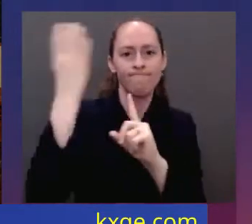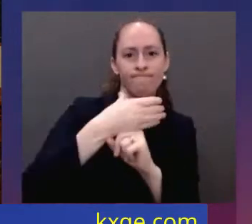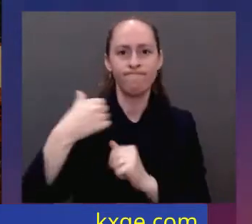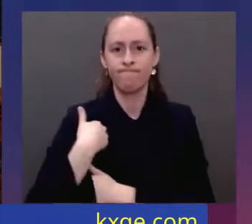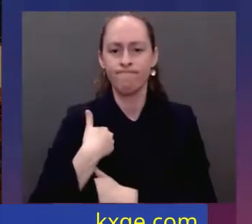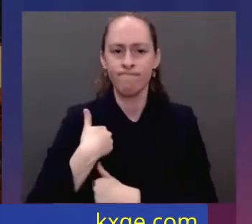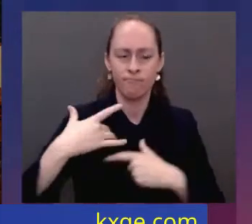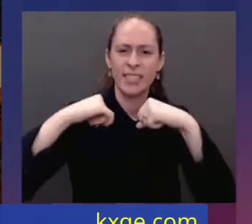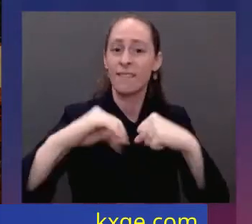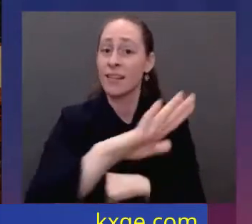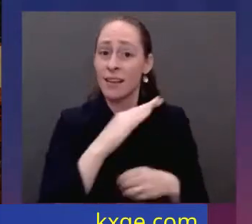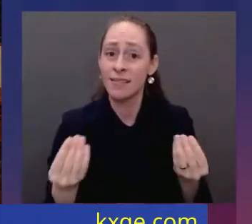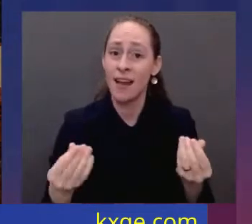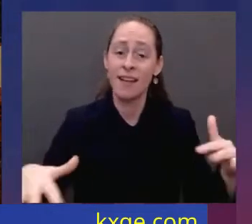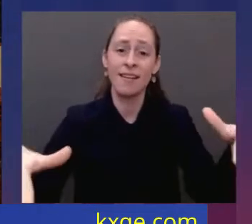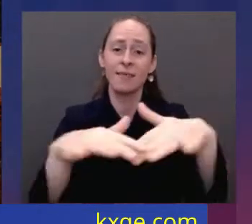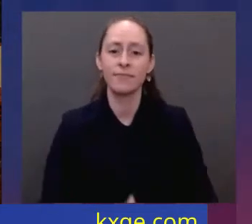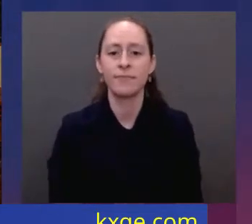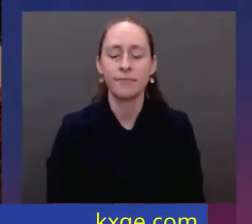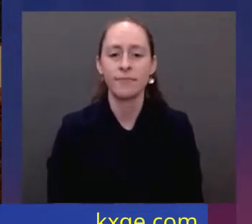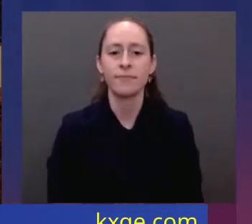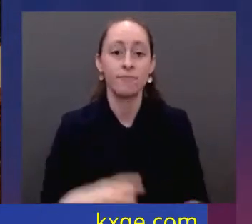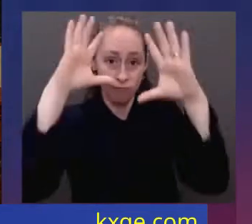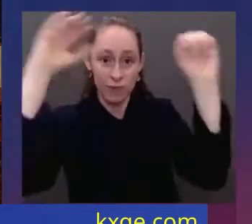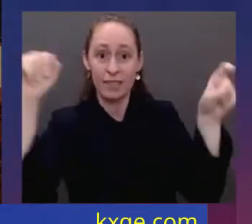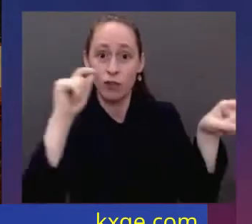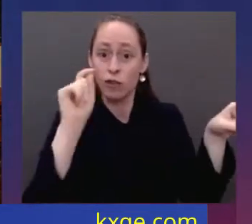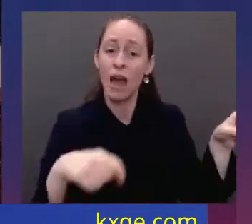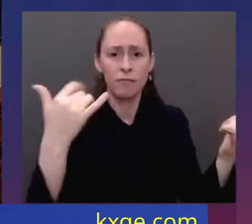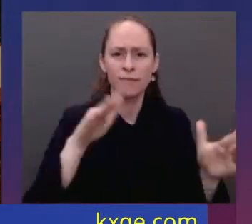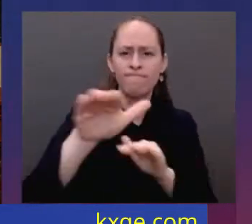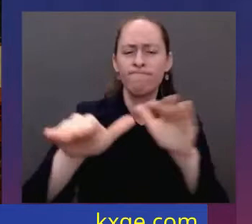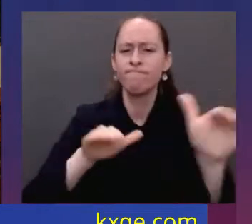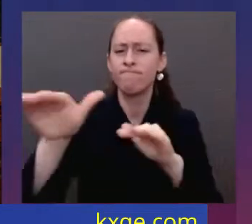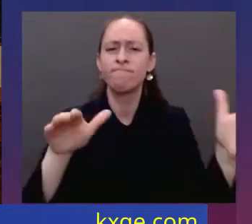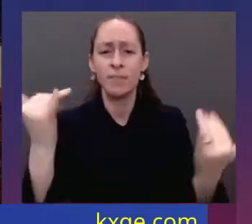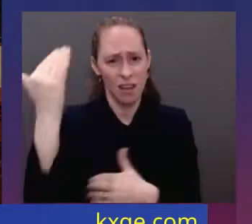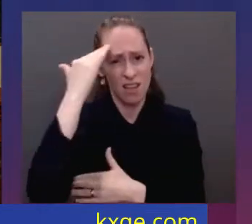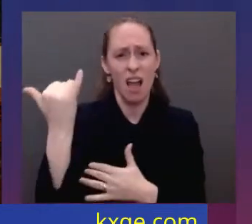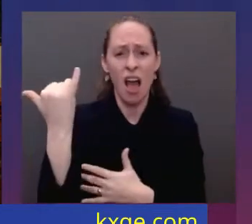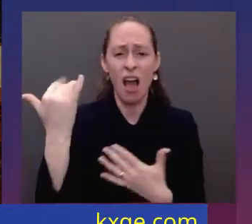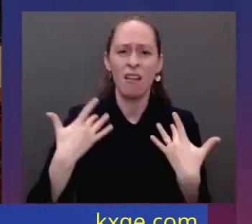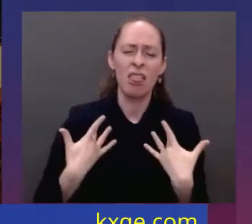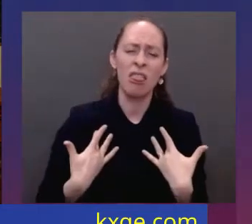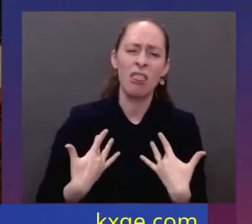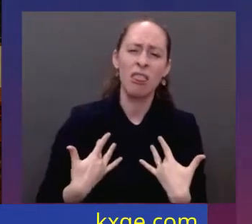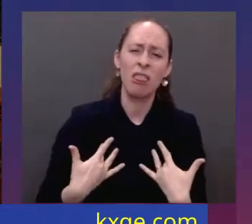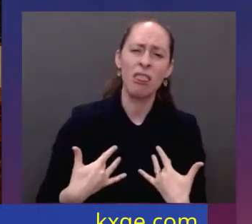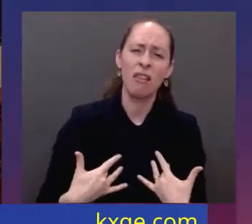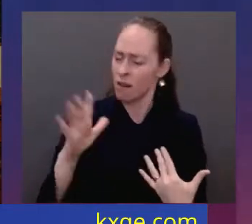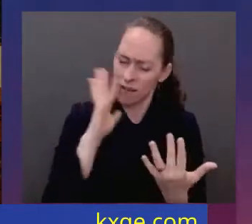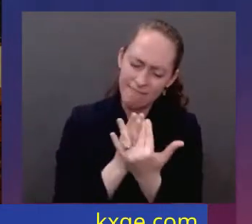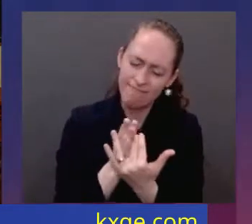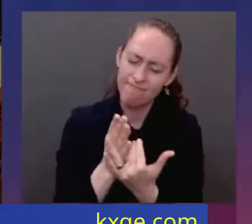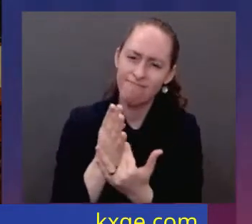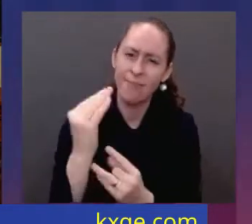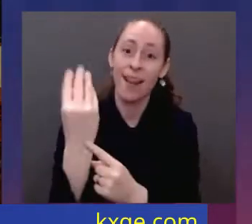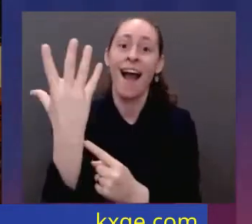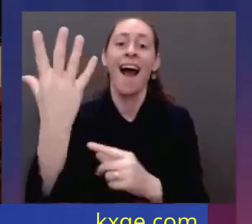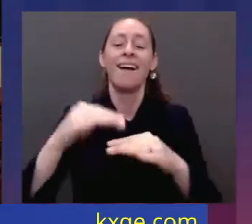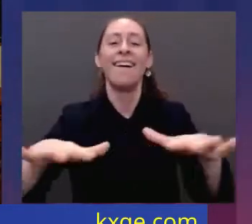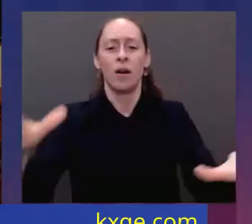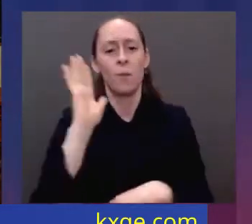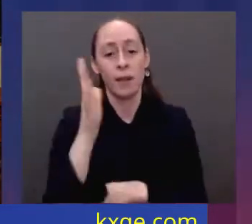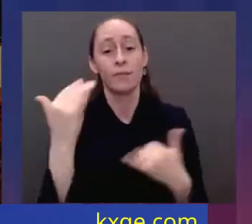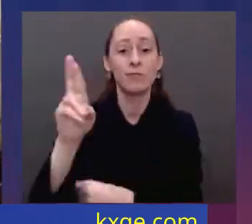light will win over darkness. The Ukrainian ambassador to the United States is here tonight, sitting with the First Lady. Let each of us, if you're able to stand, stand and send an unmistakable signal